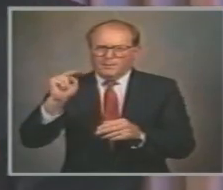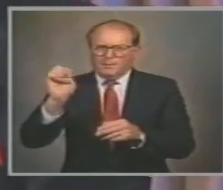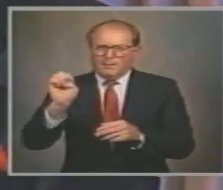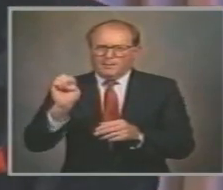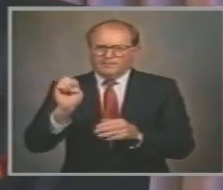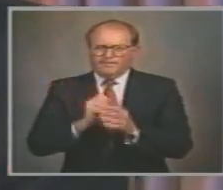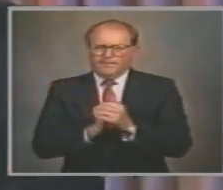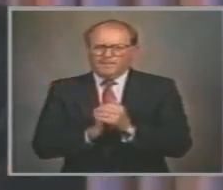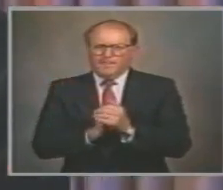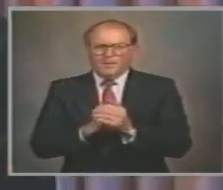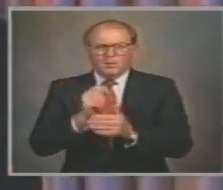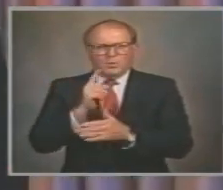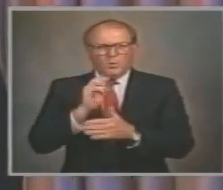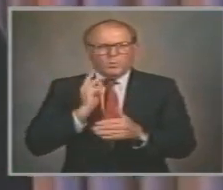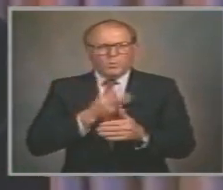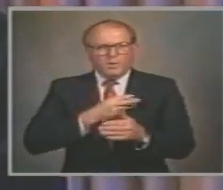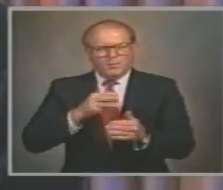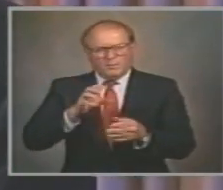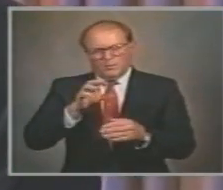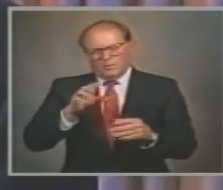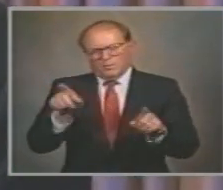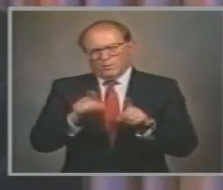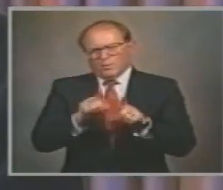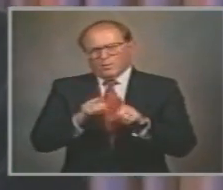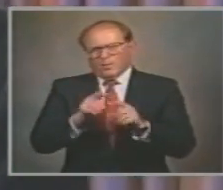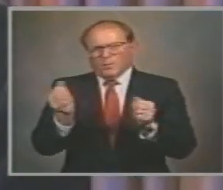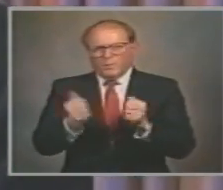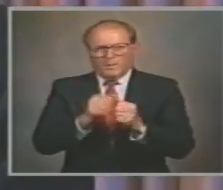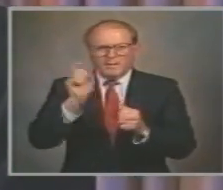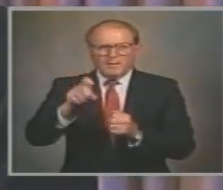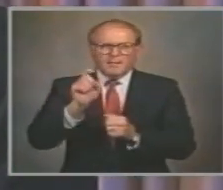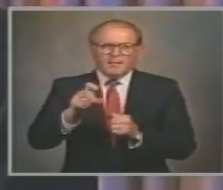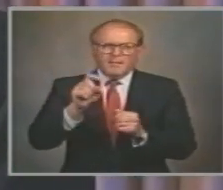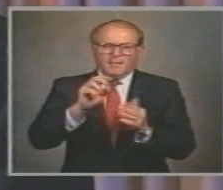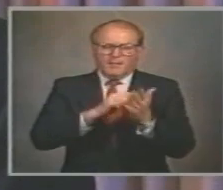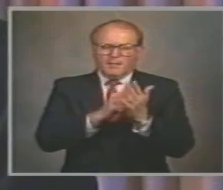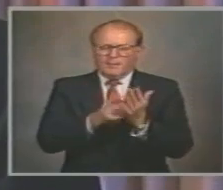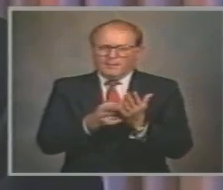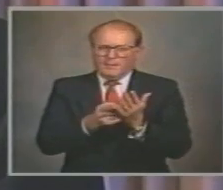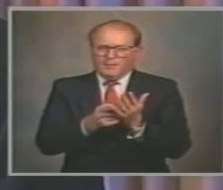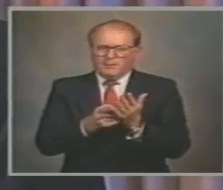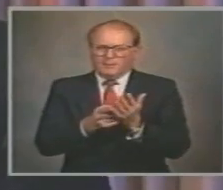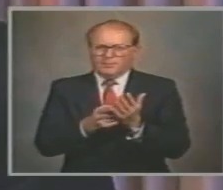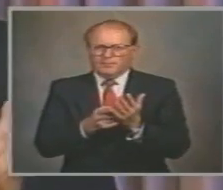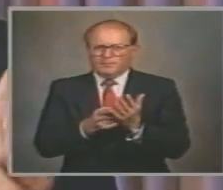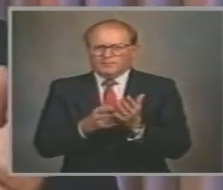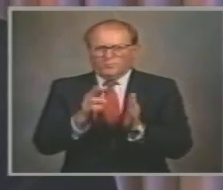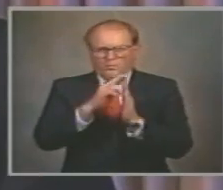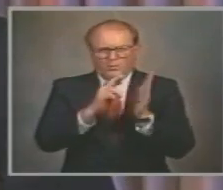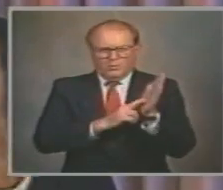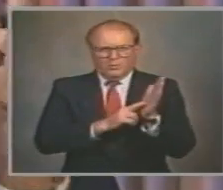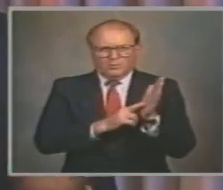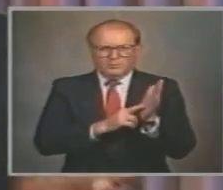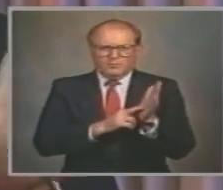So why are we in agreement On the need Of an established Set of moral principles And values By which we shall determine Good